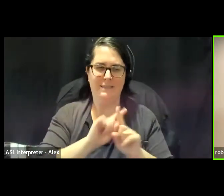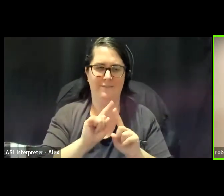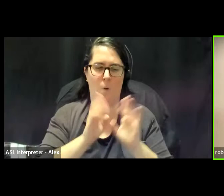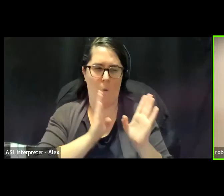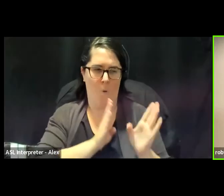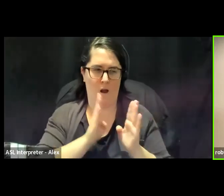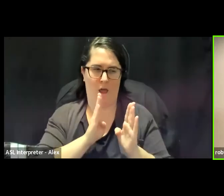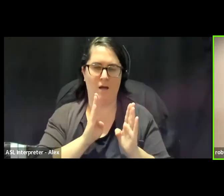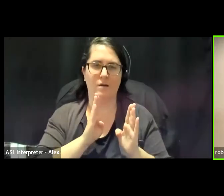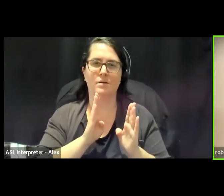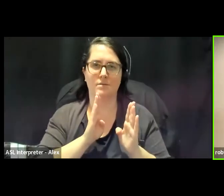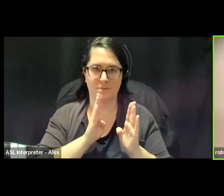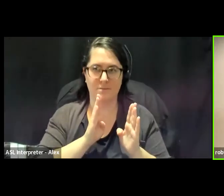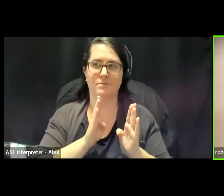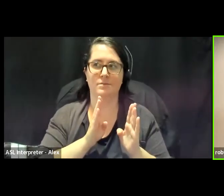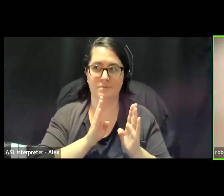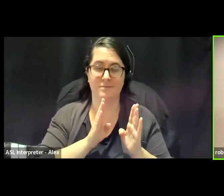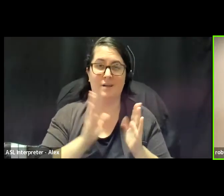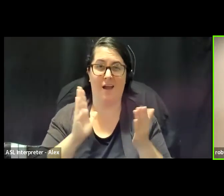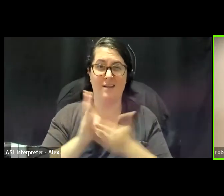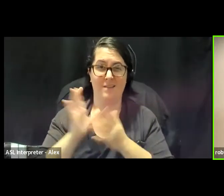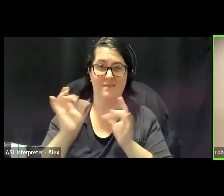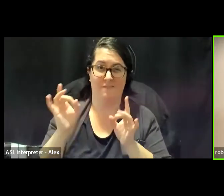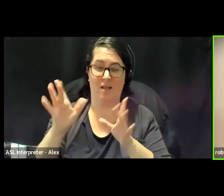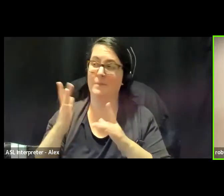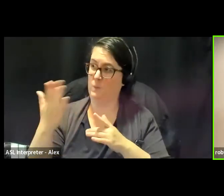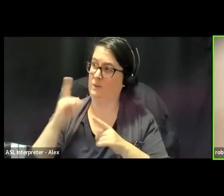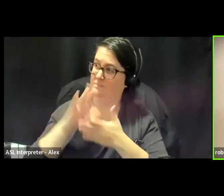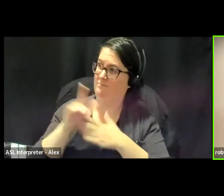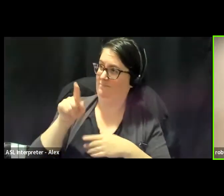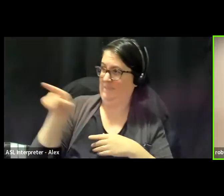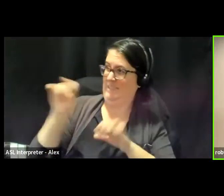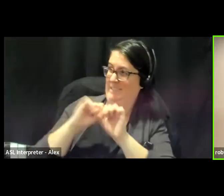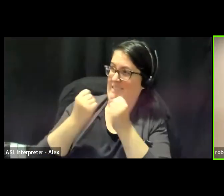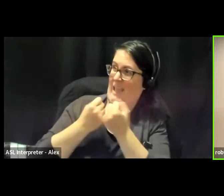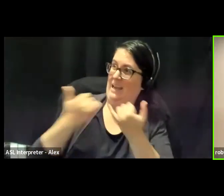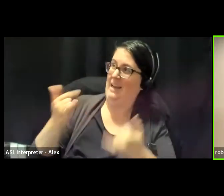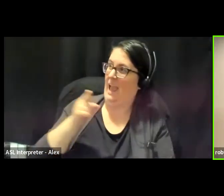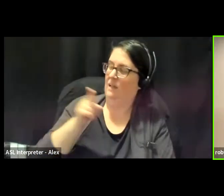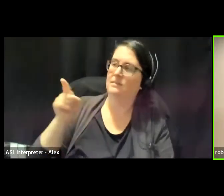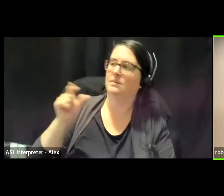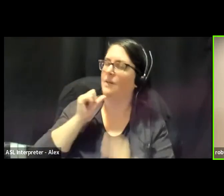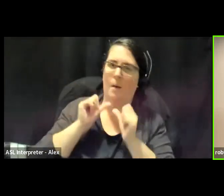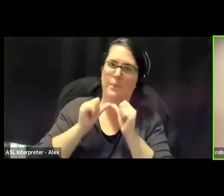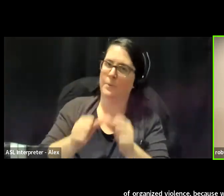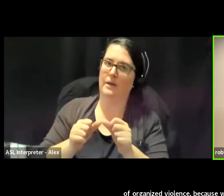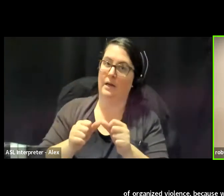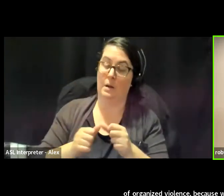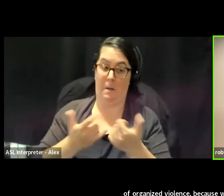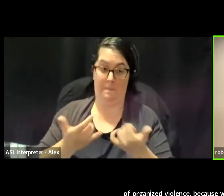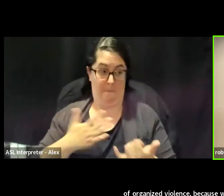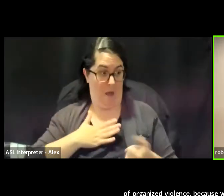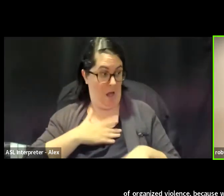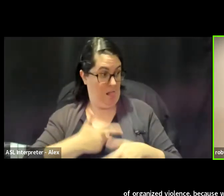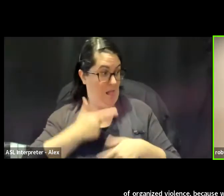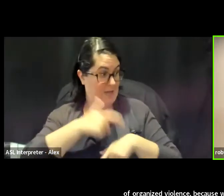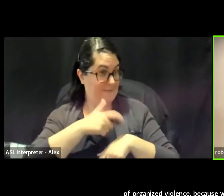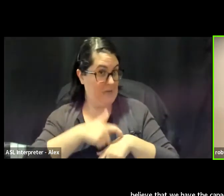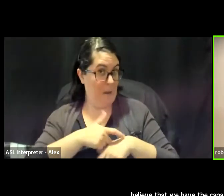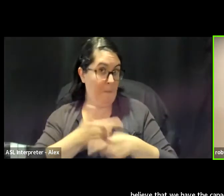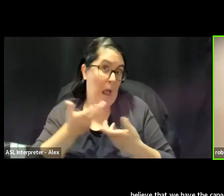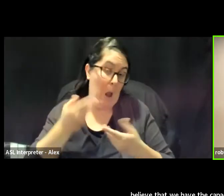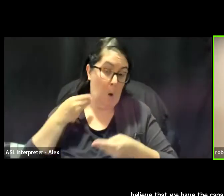because we believe that these are not permanent. We believe that we have the capacity, whether it's in our lifetime or another one, to